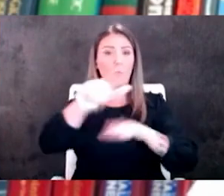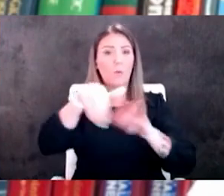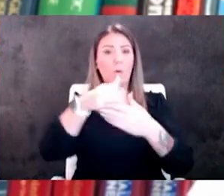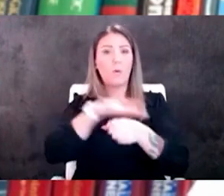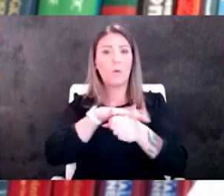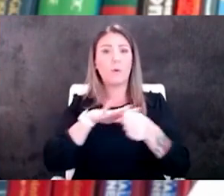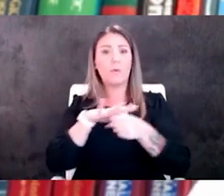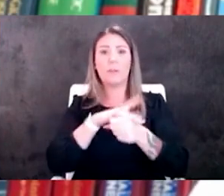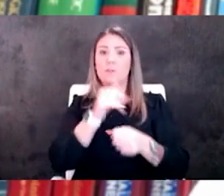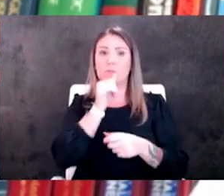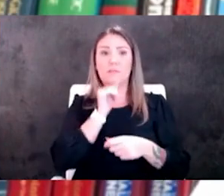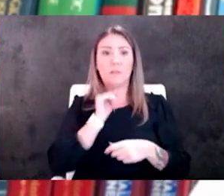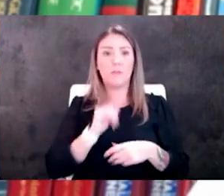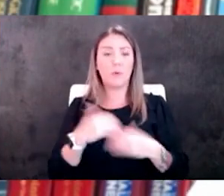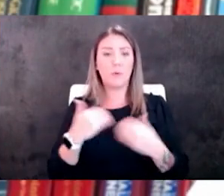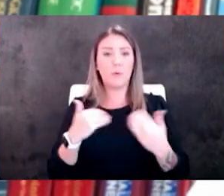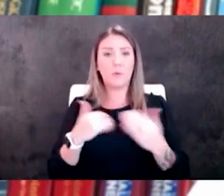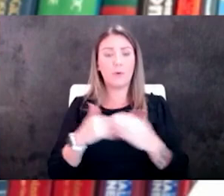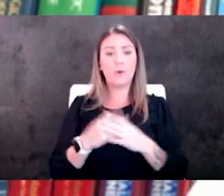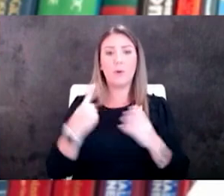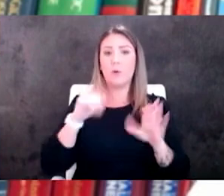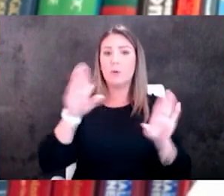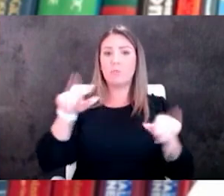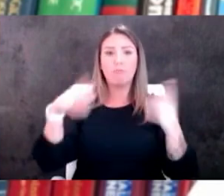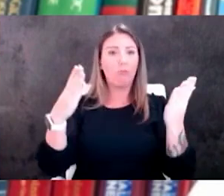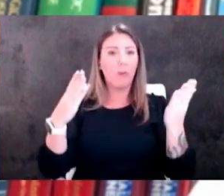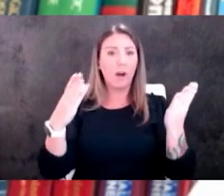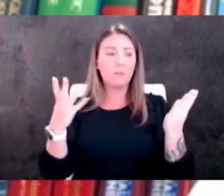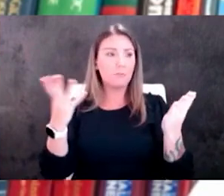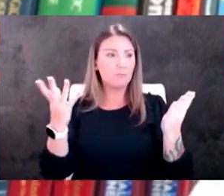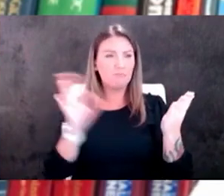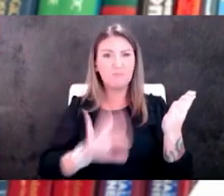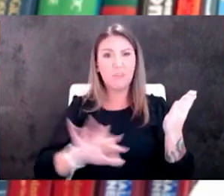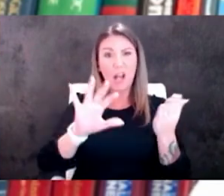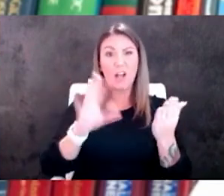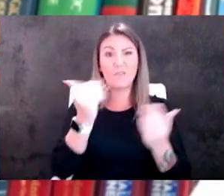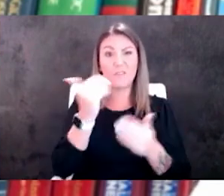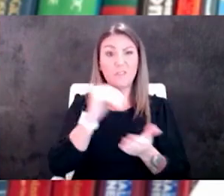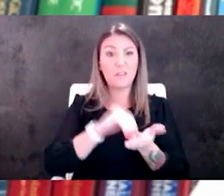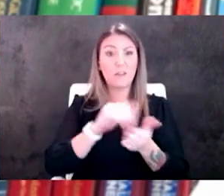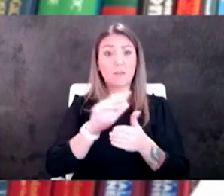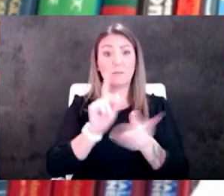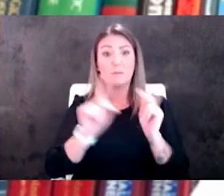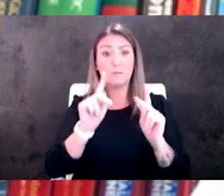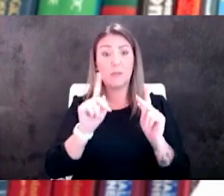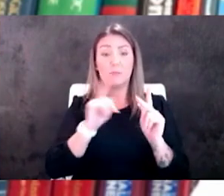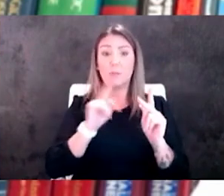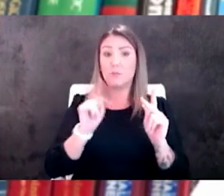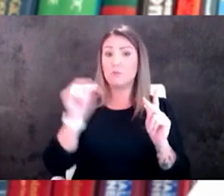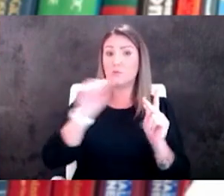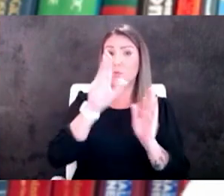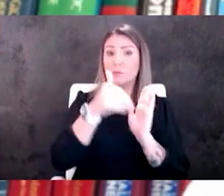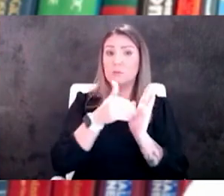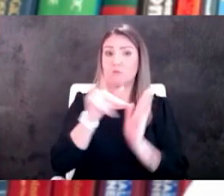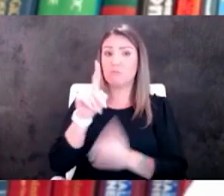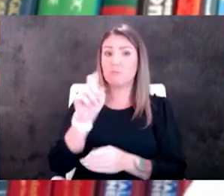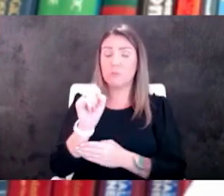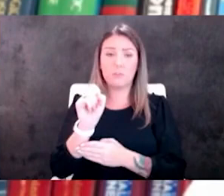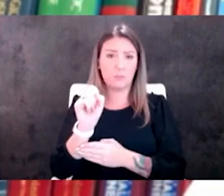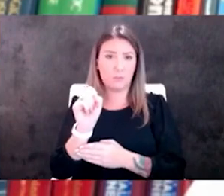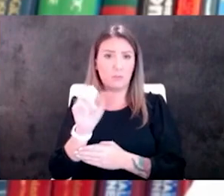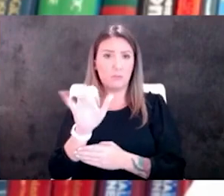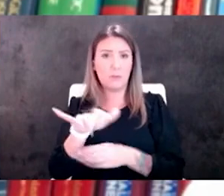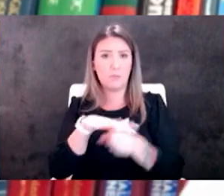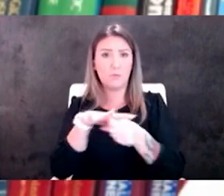would suffer we service uh as i said about 15 000 people in this north central kansas region um